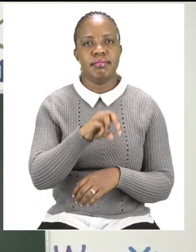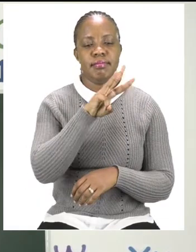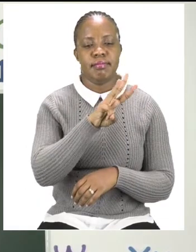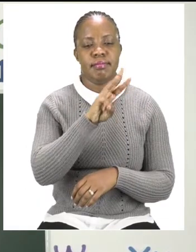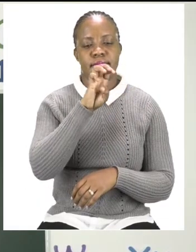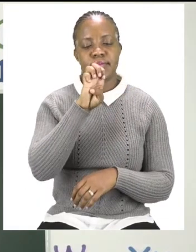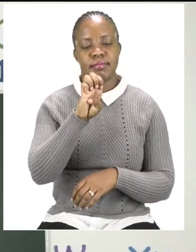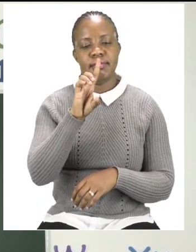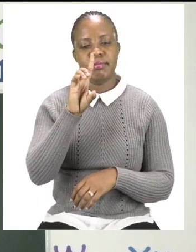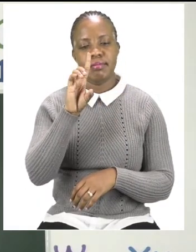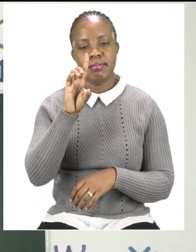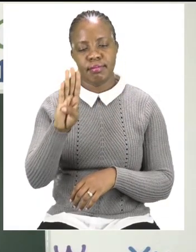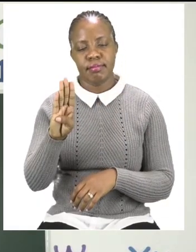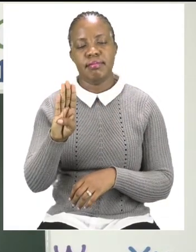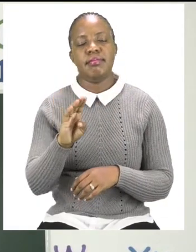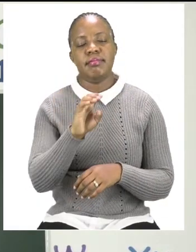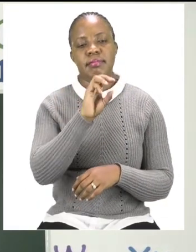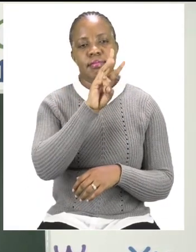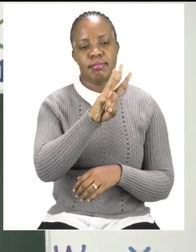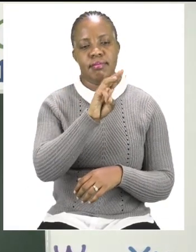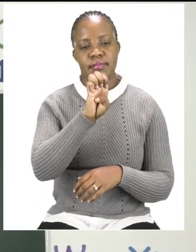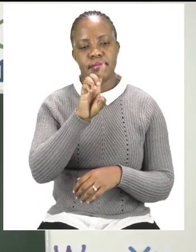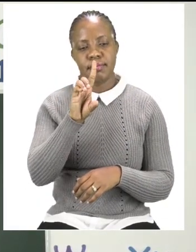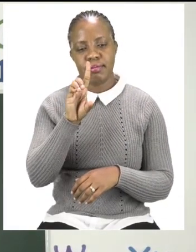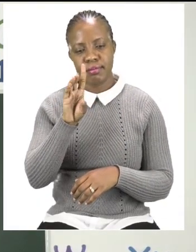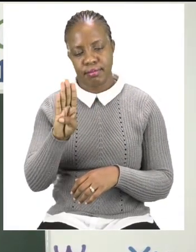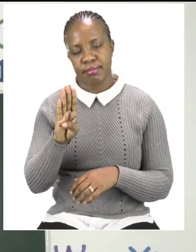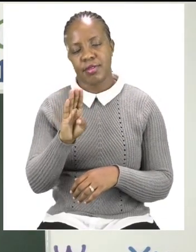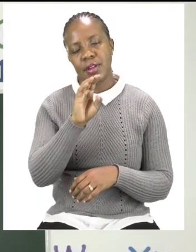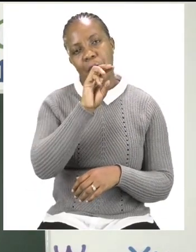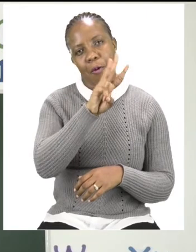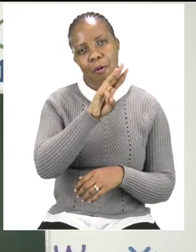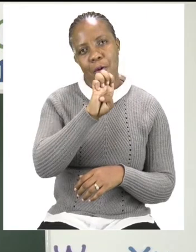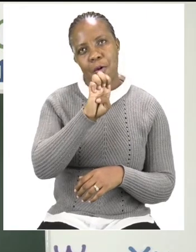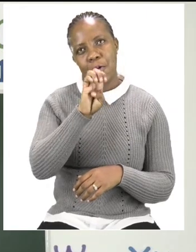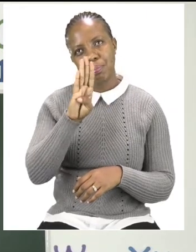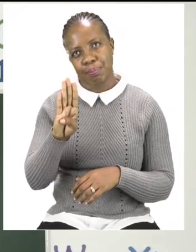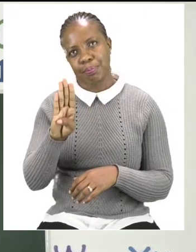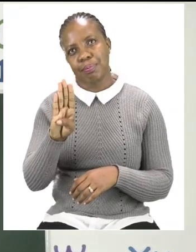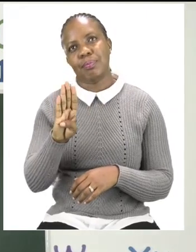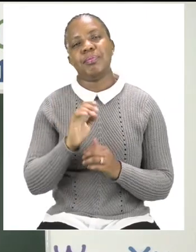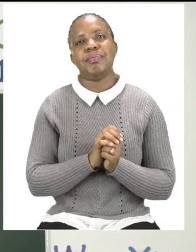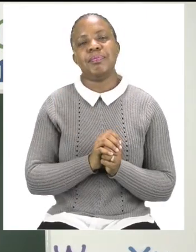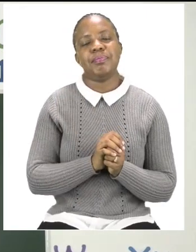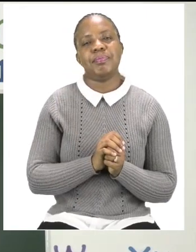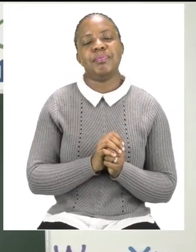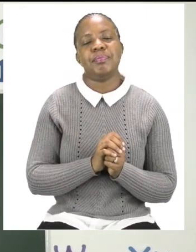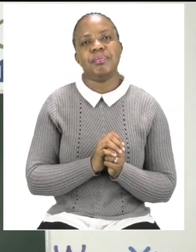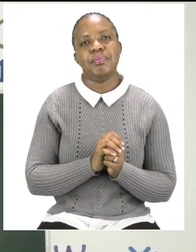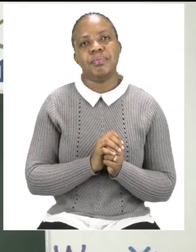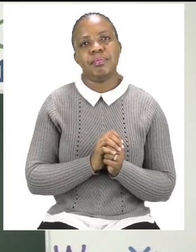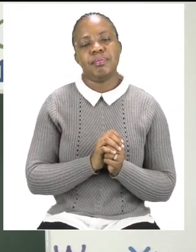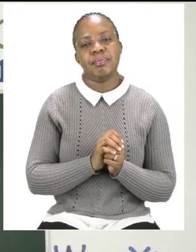E. B. Web. Now, remember, if you get confused, you can always ask for